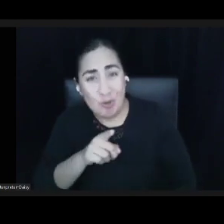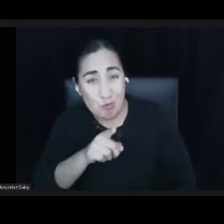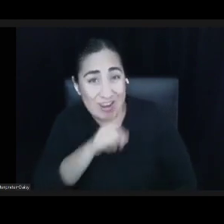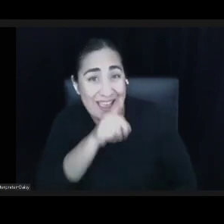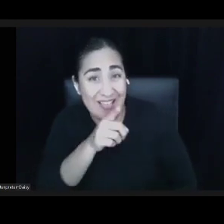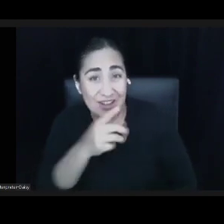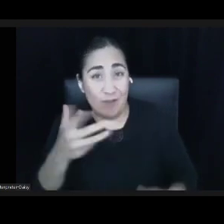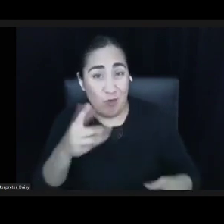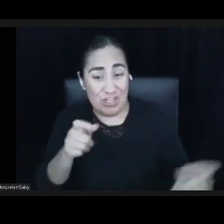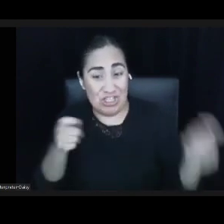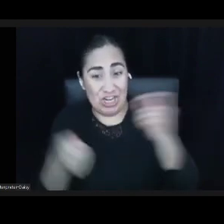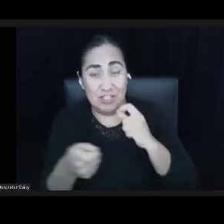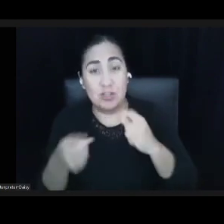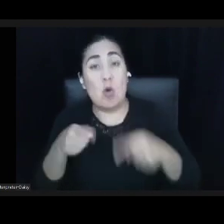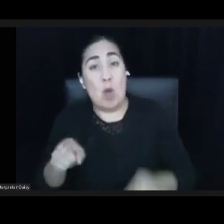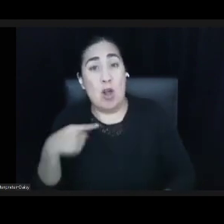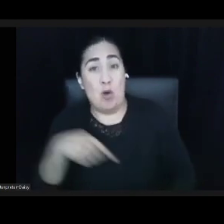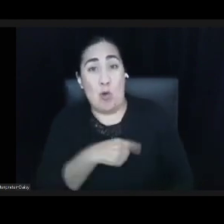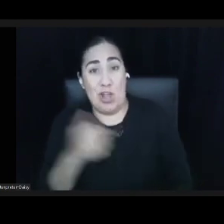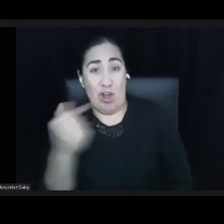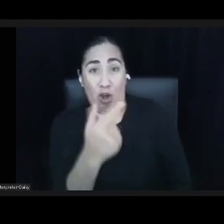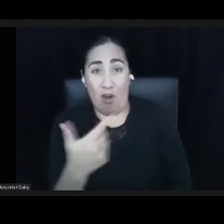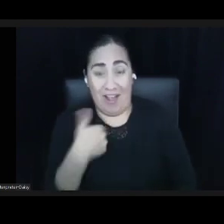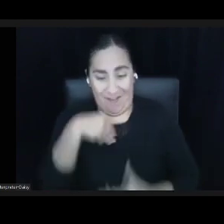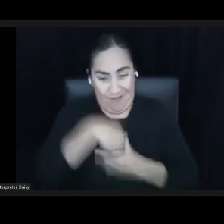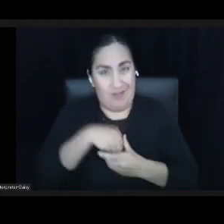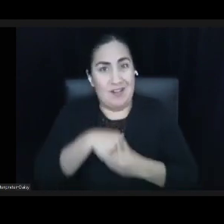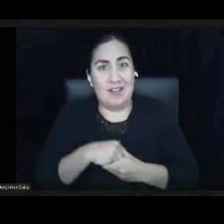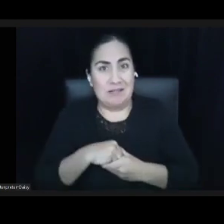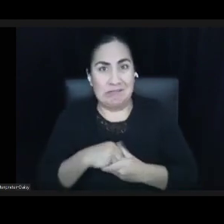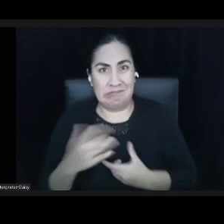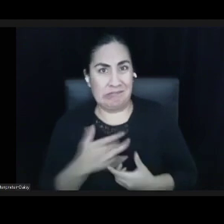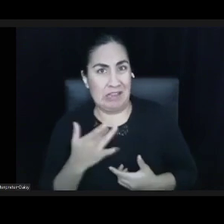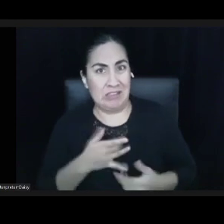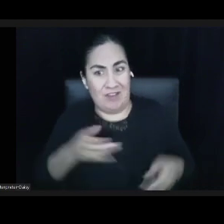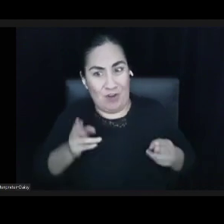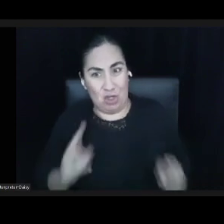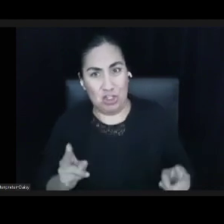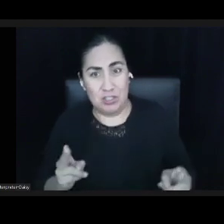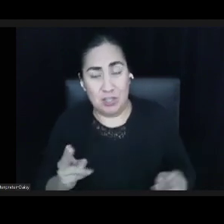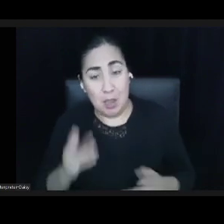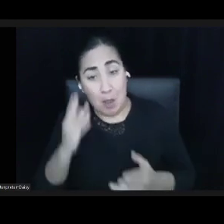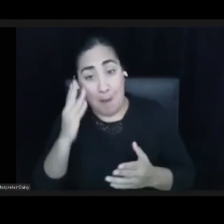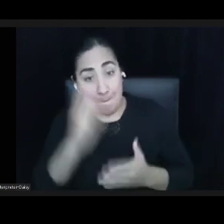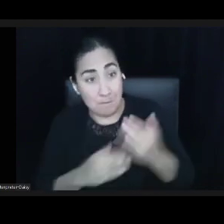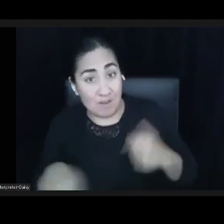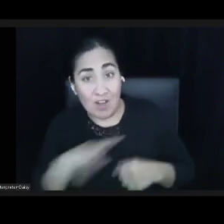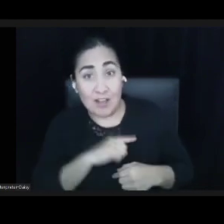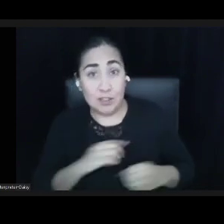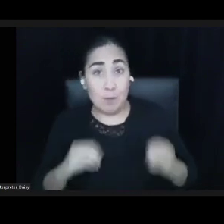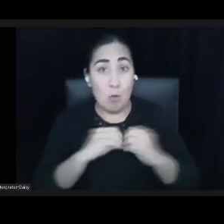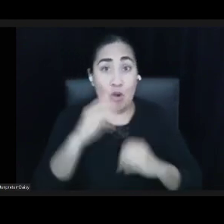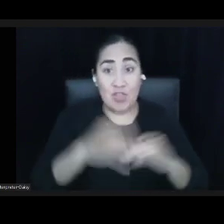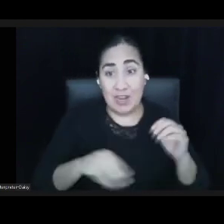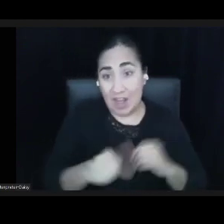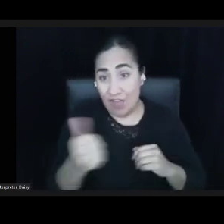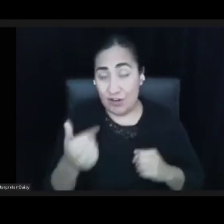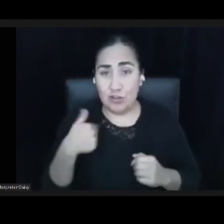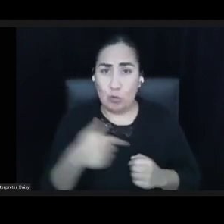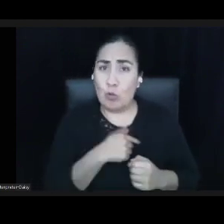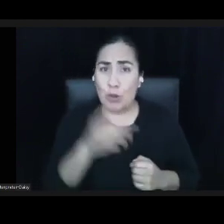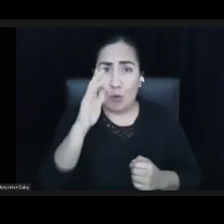While we all have a sense of urgency, and many of us more than others, and while we would all like to accelerate our efforts,